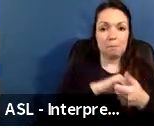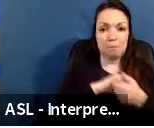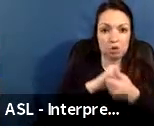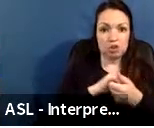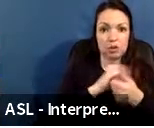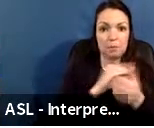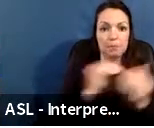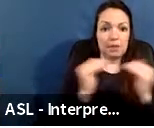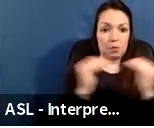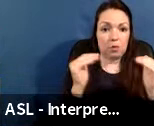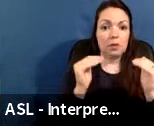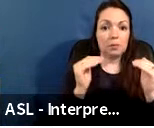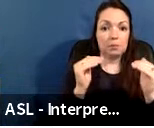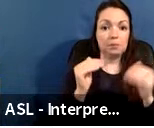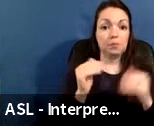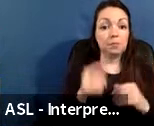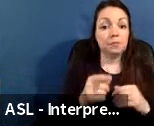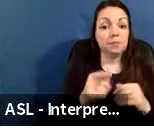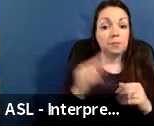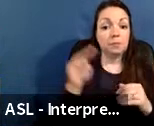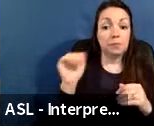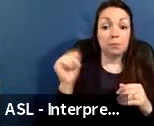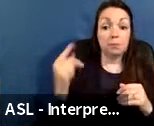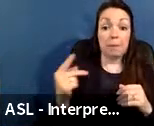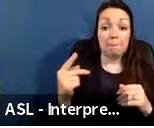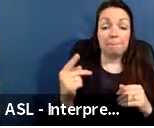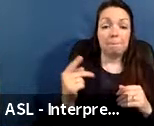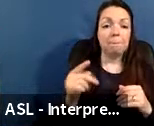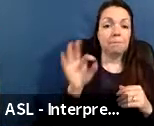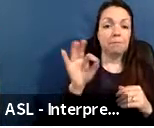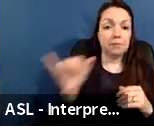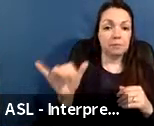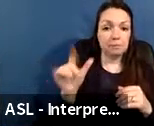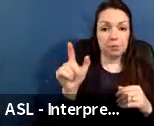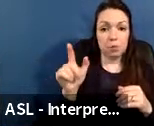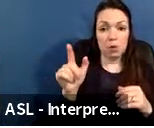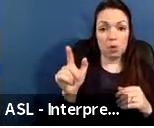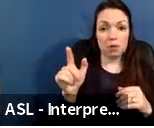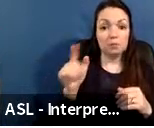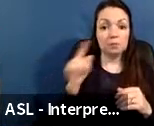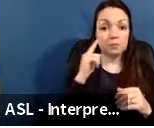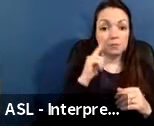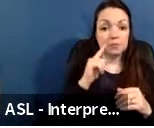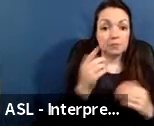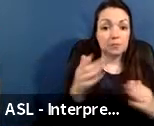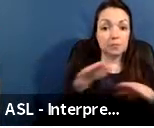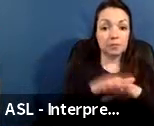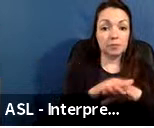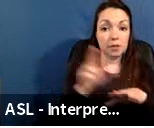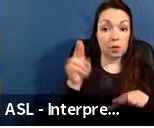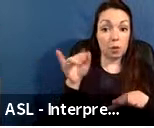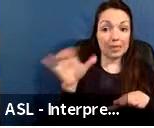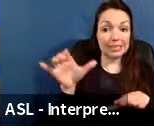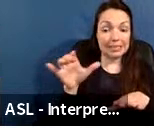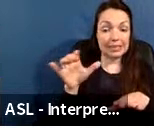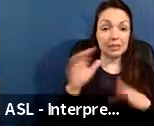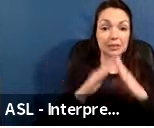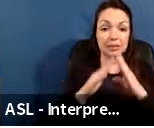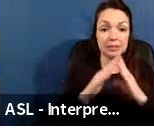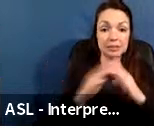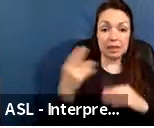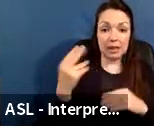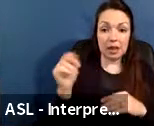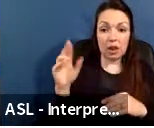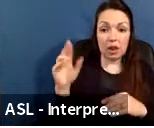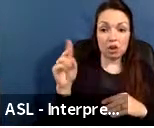map of the fiscal year 21 capital projects overlaid against the UIC City of Chicago hardship index score.